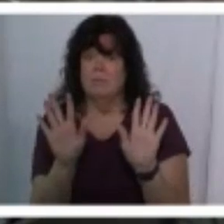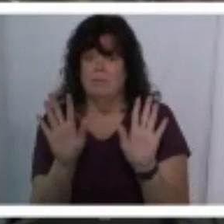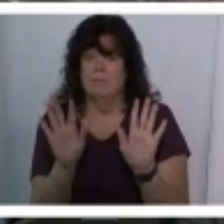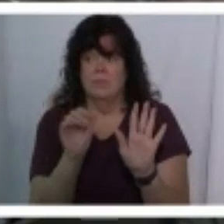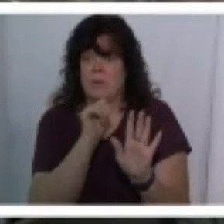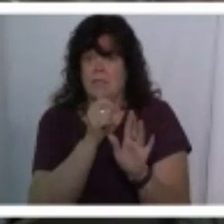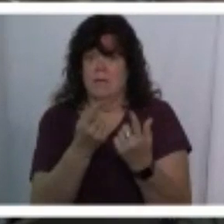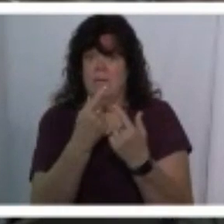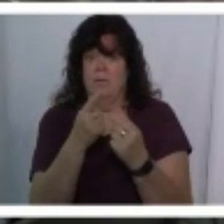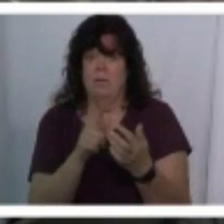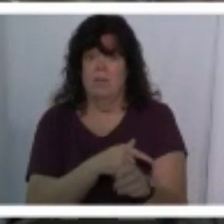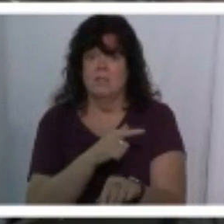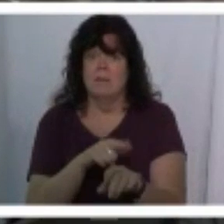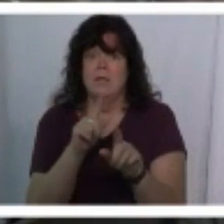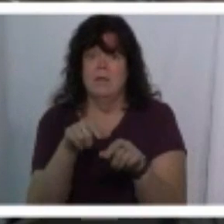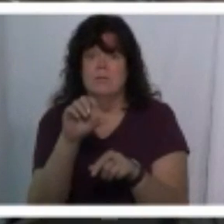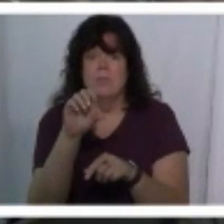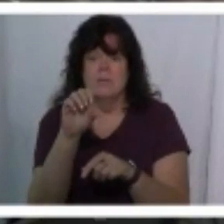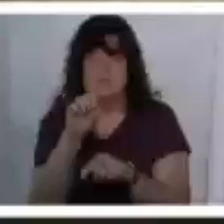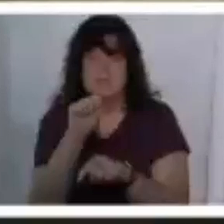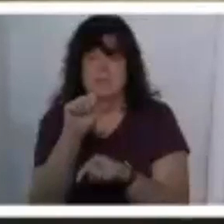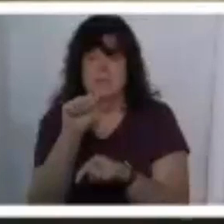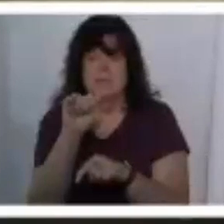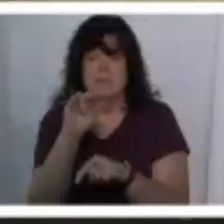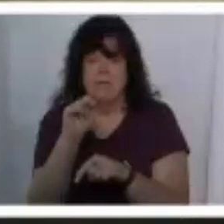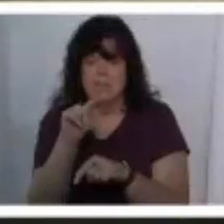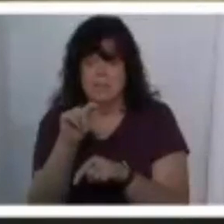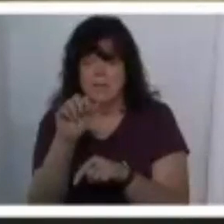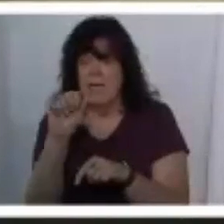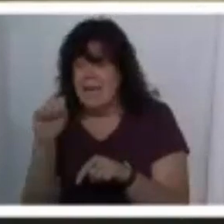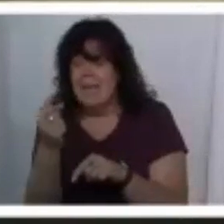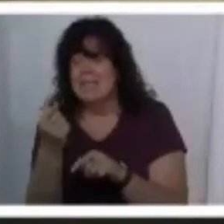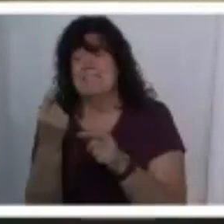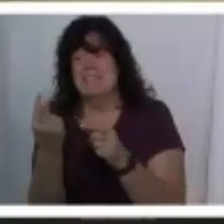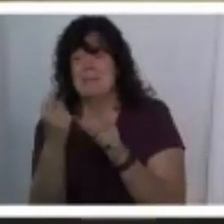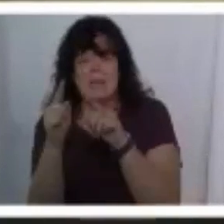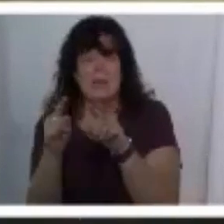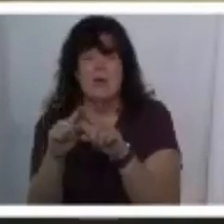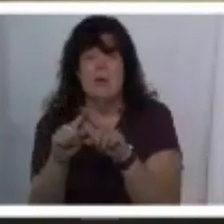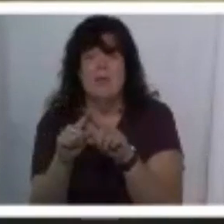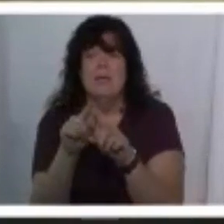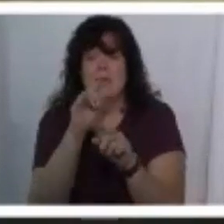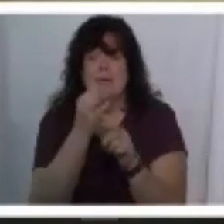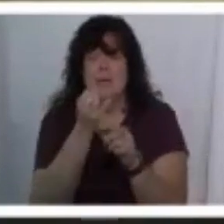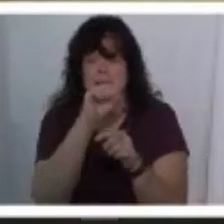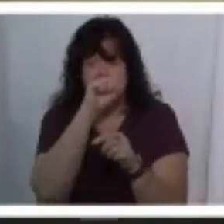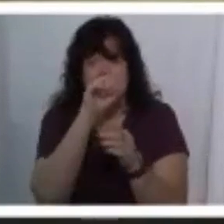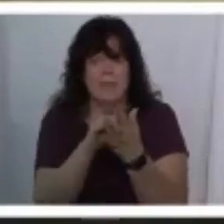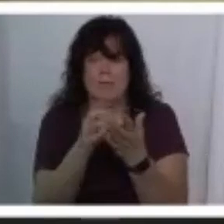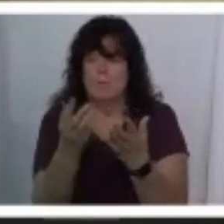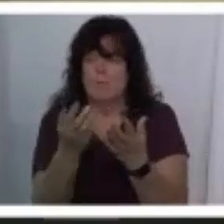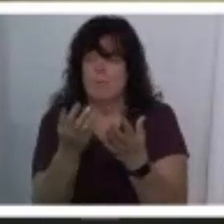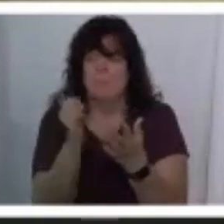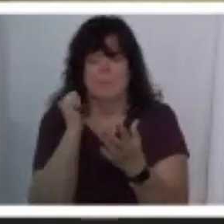so i didn't for a while he was going to saint a's episcopal church and i'd go with him occasionally and i just really loved that he wasn't like you